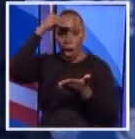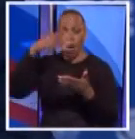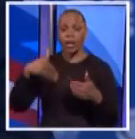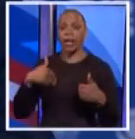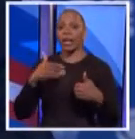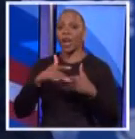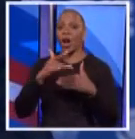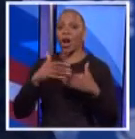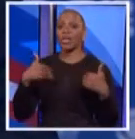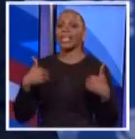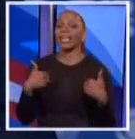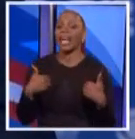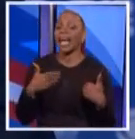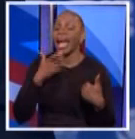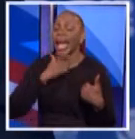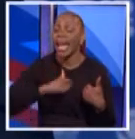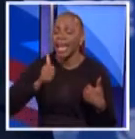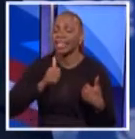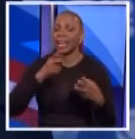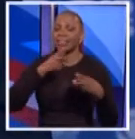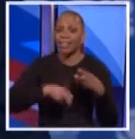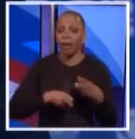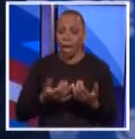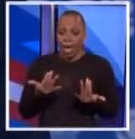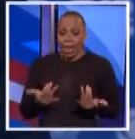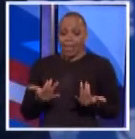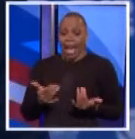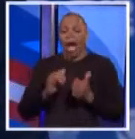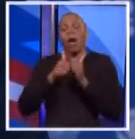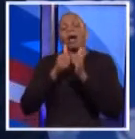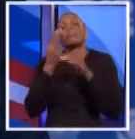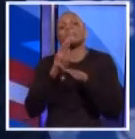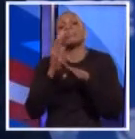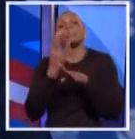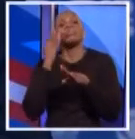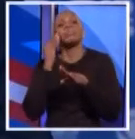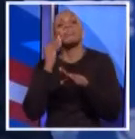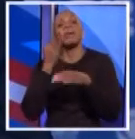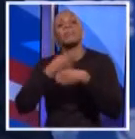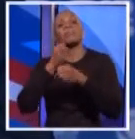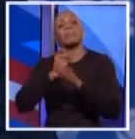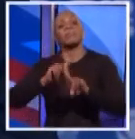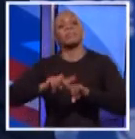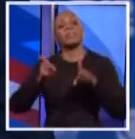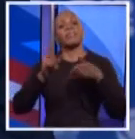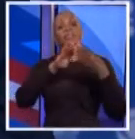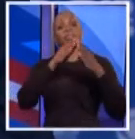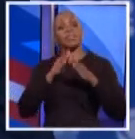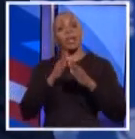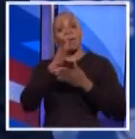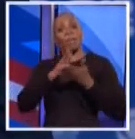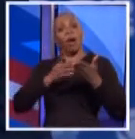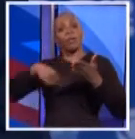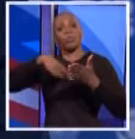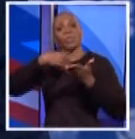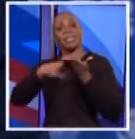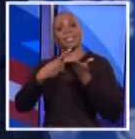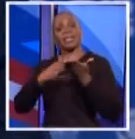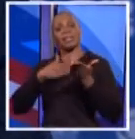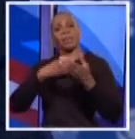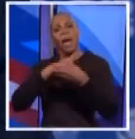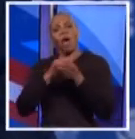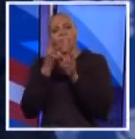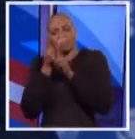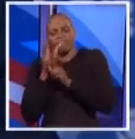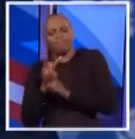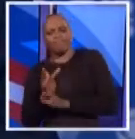can be. The question now is, how do I use that experience to make a difference for the people in the city? And part of what we've talked about in my office is figuring out how